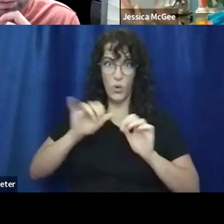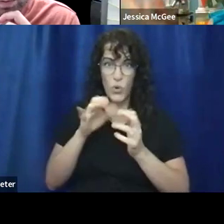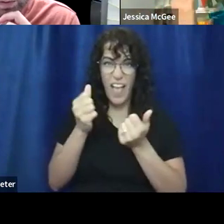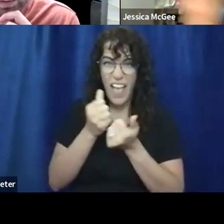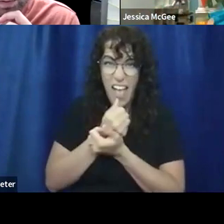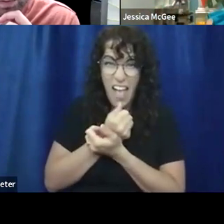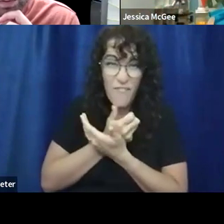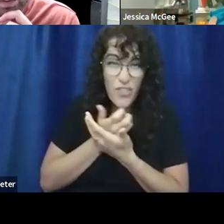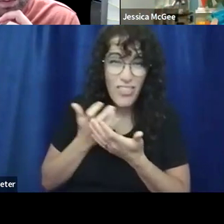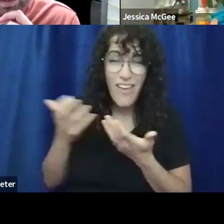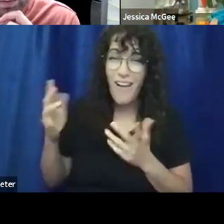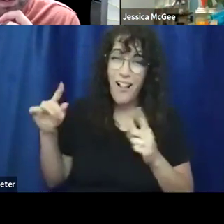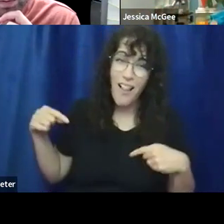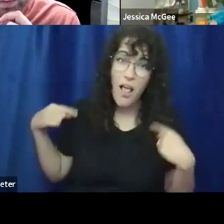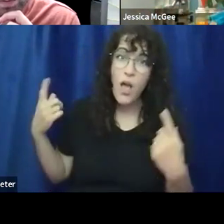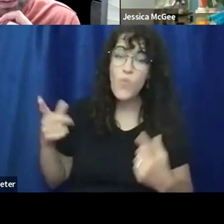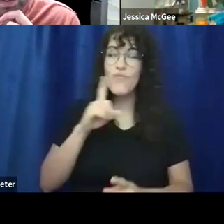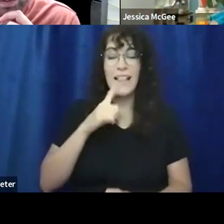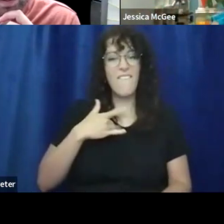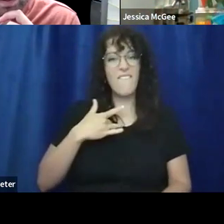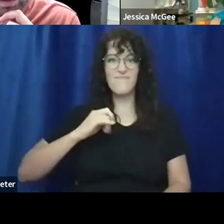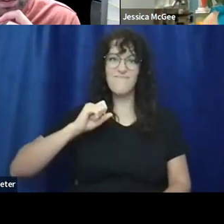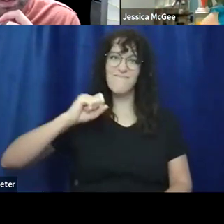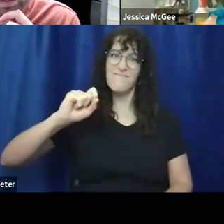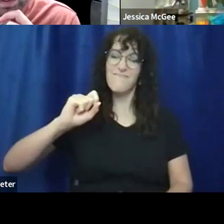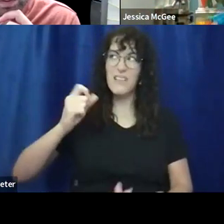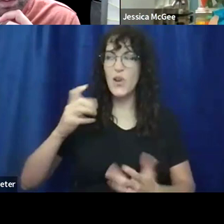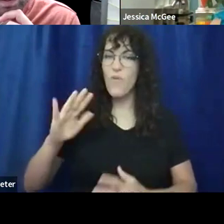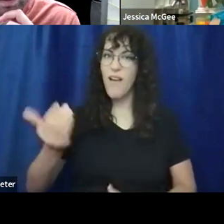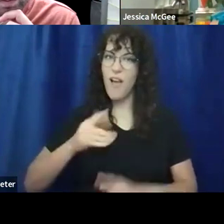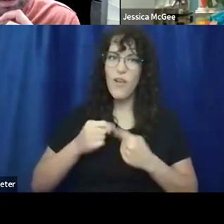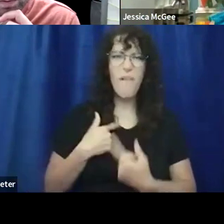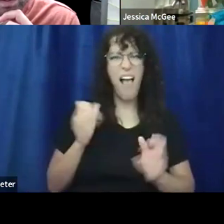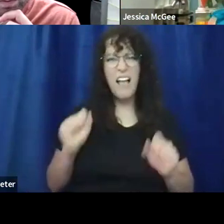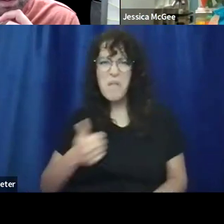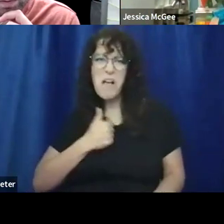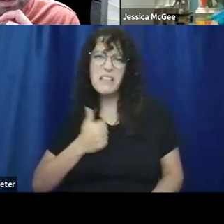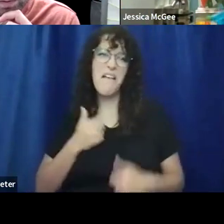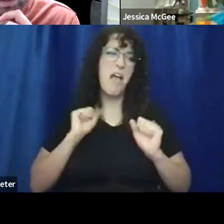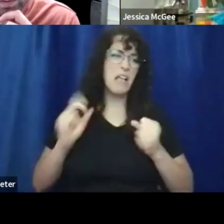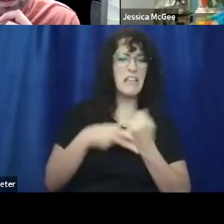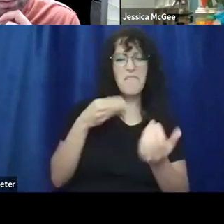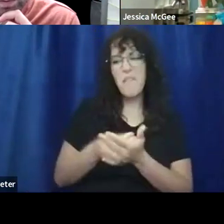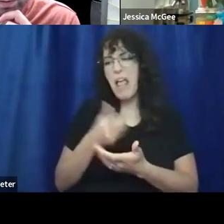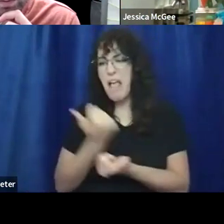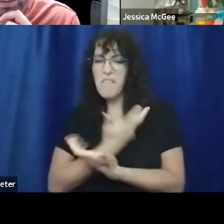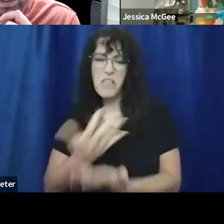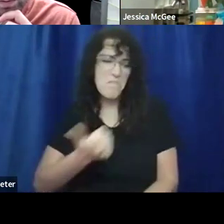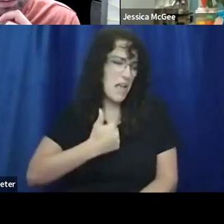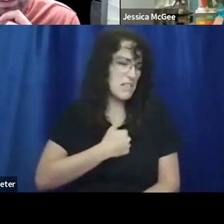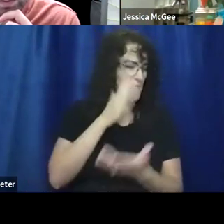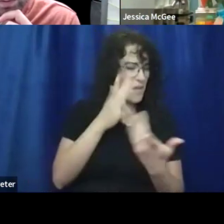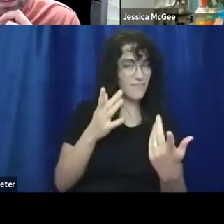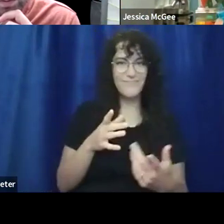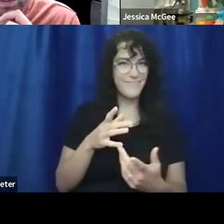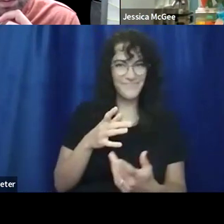long, I was super resistant to hiring a team because I'm like, no, I can do that. I'm going to save money and do everything myself. And I